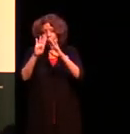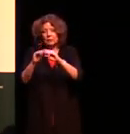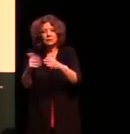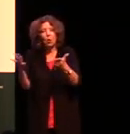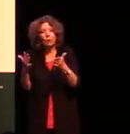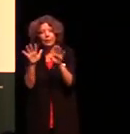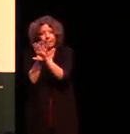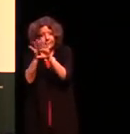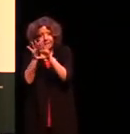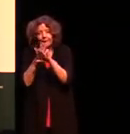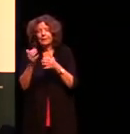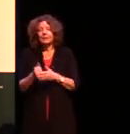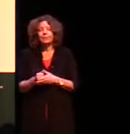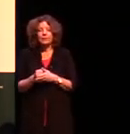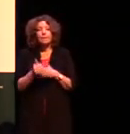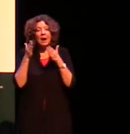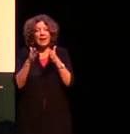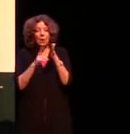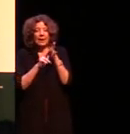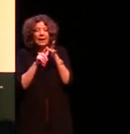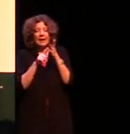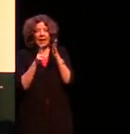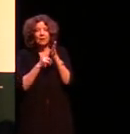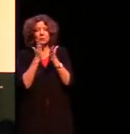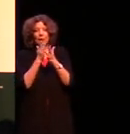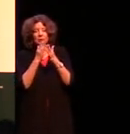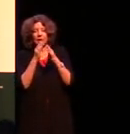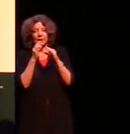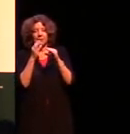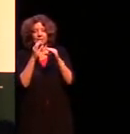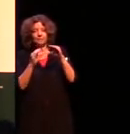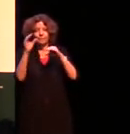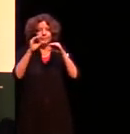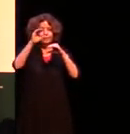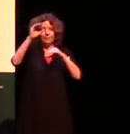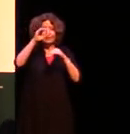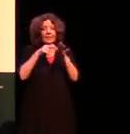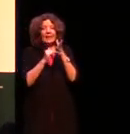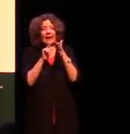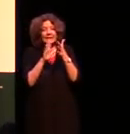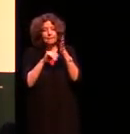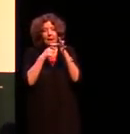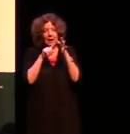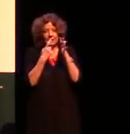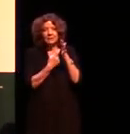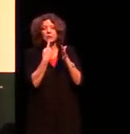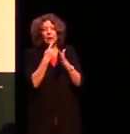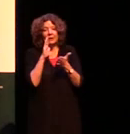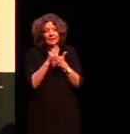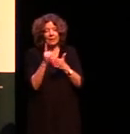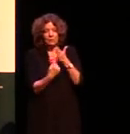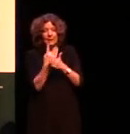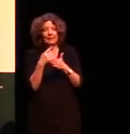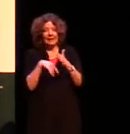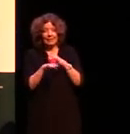ambiguity by allowing nouns to stack up those case markers to tell you exactly what's going on in the